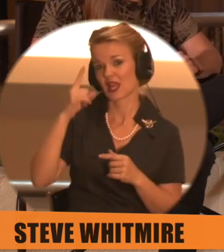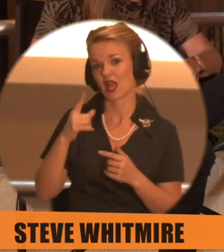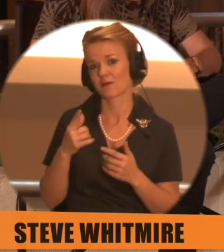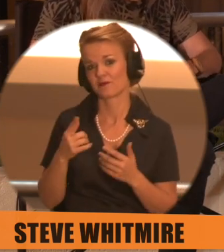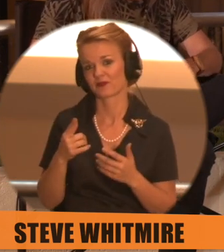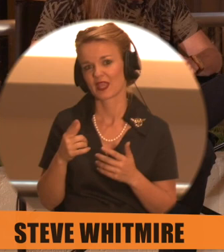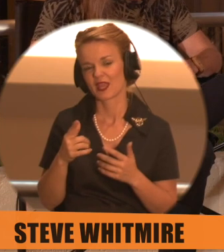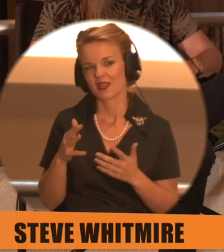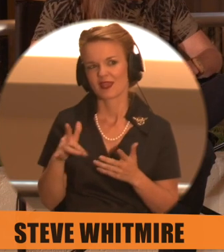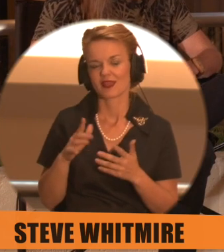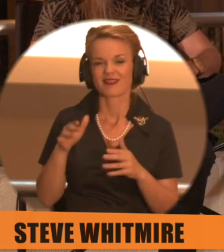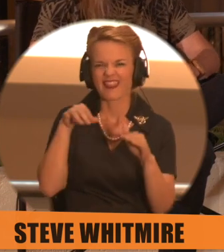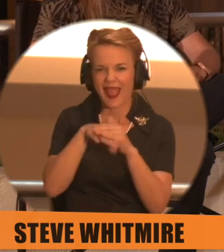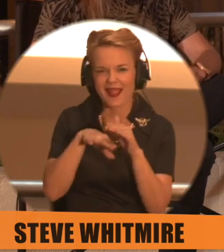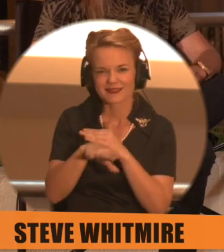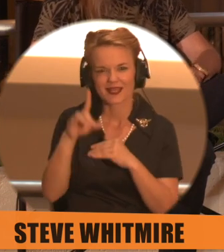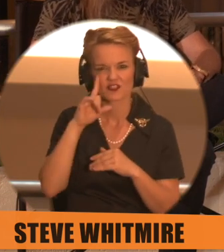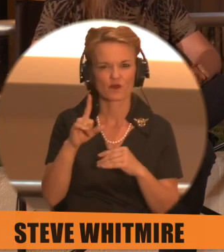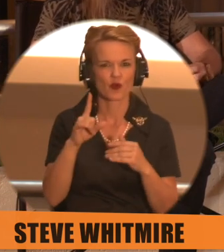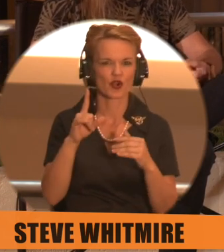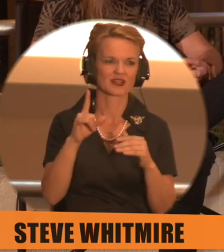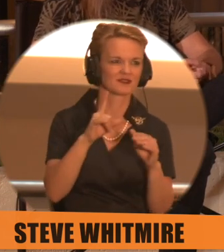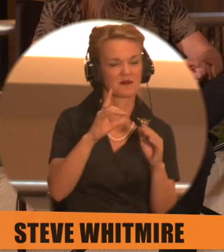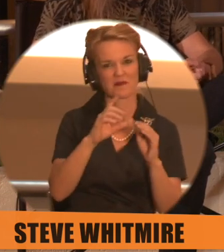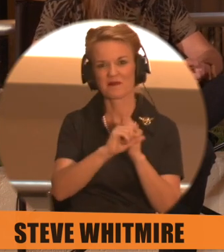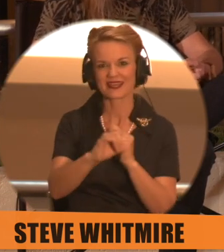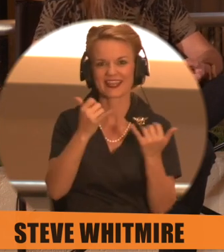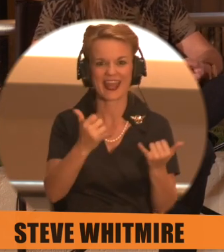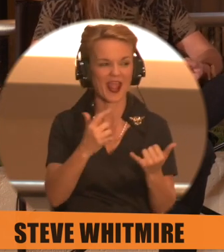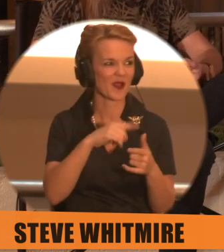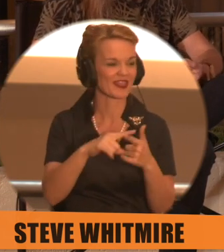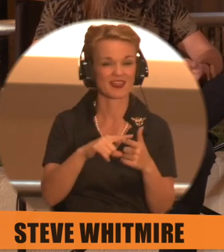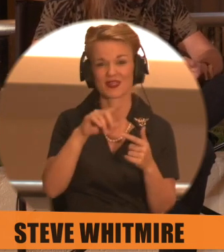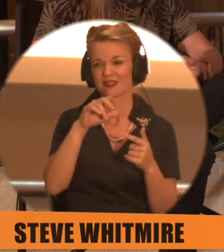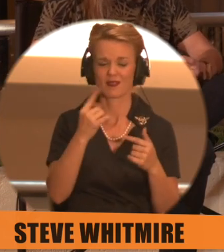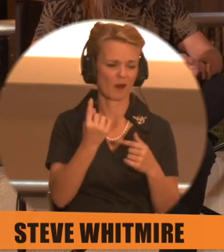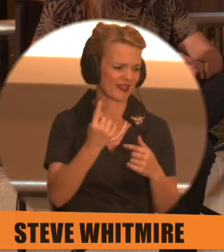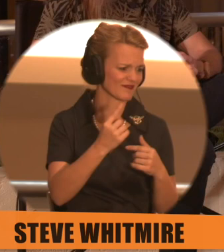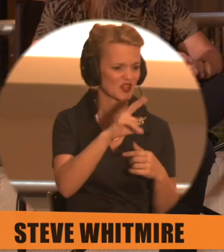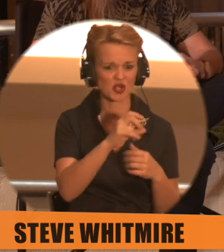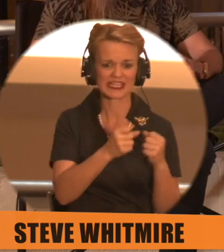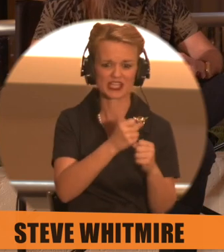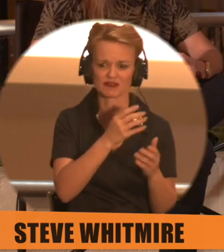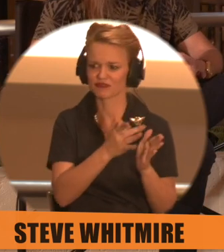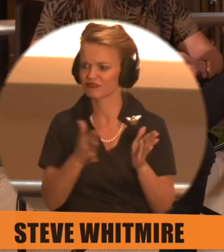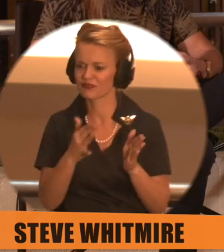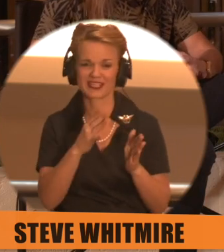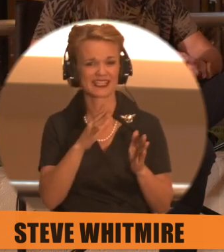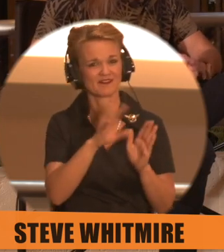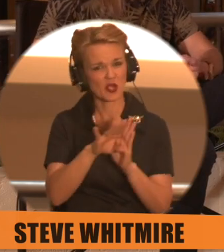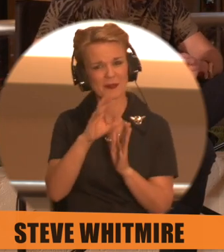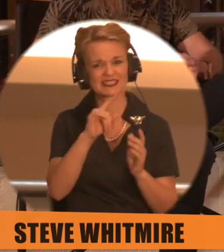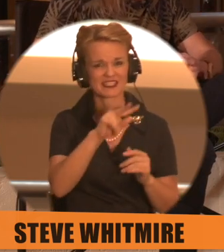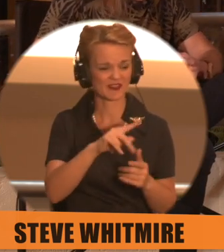bingeability, the access to media? Yeah. Uh, obviously, you know, in just 30 years of film and TV, Yeah. There's so much content being generated now. have